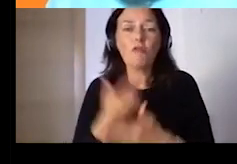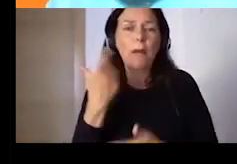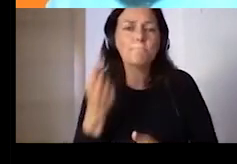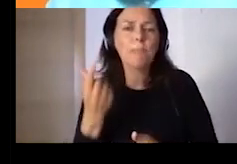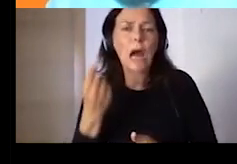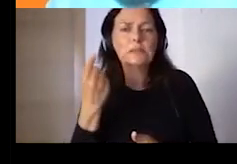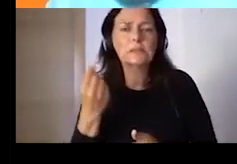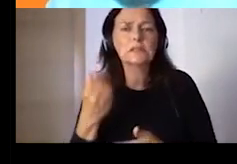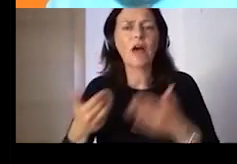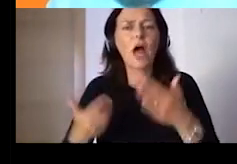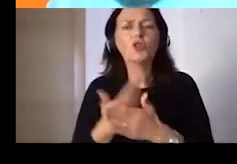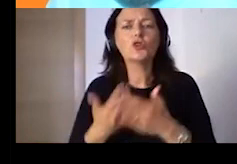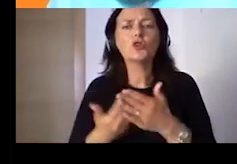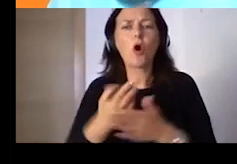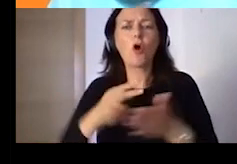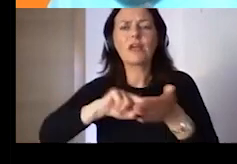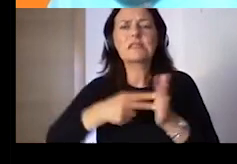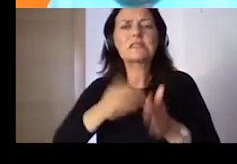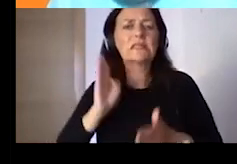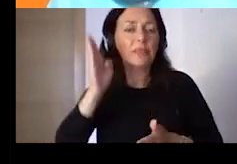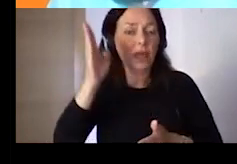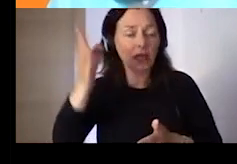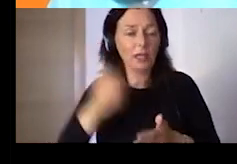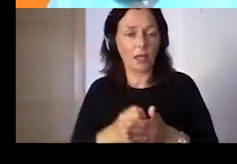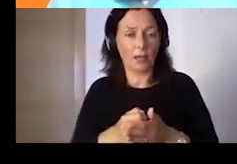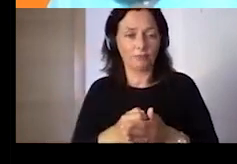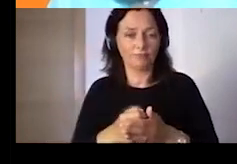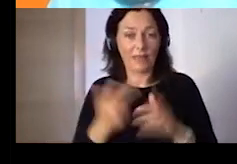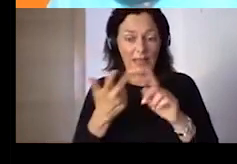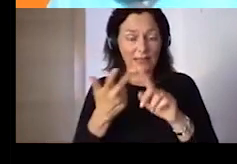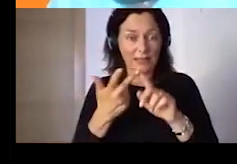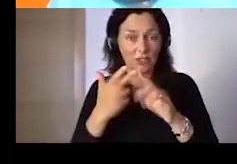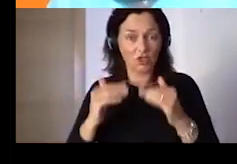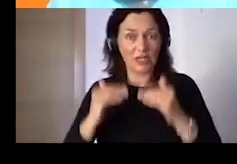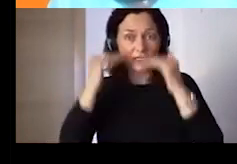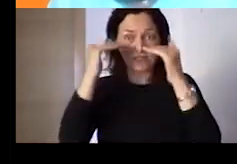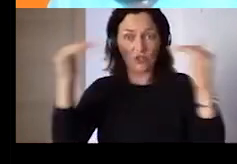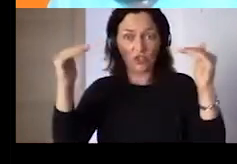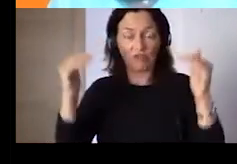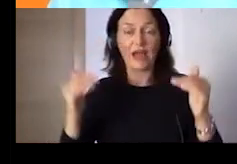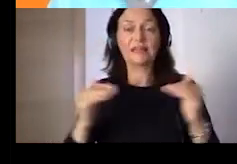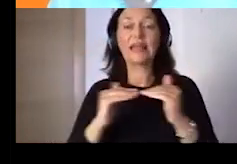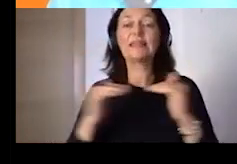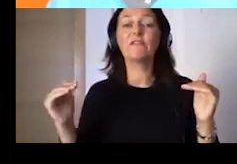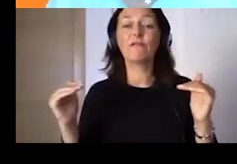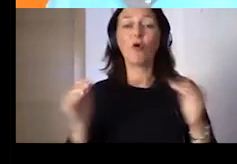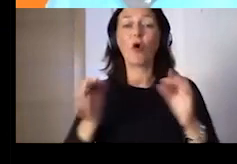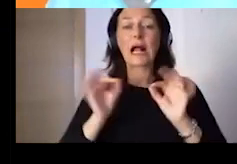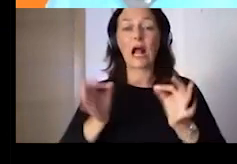raising the level of quality of pathways, of educational pathways. Not giving for granted that